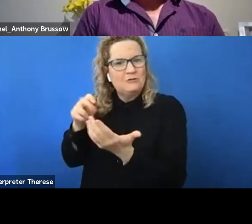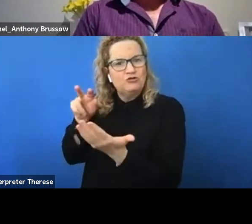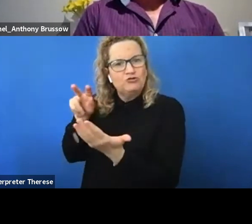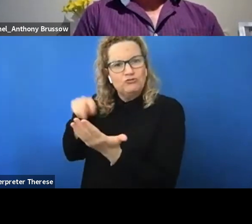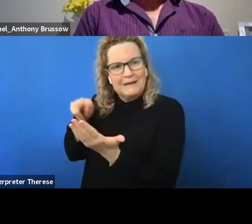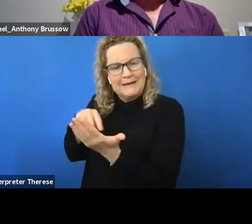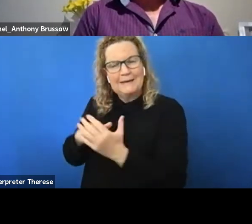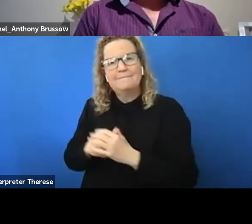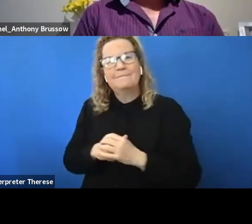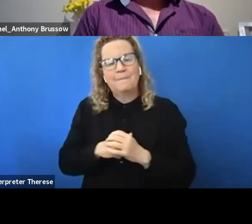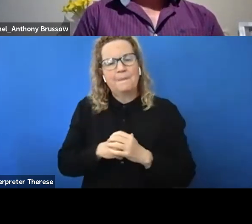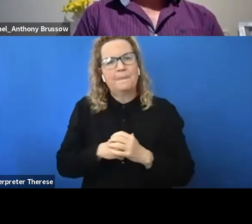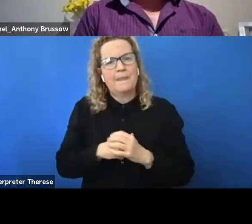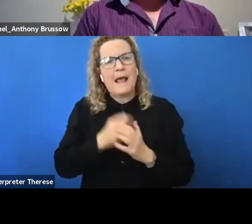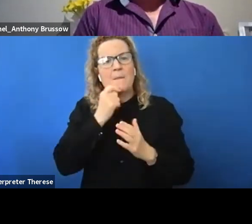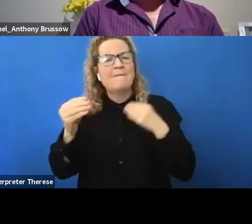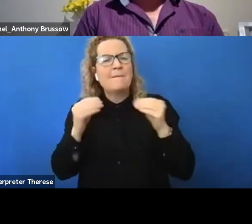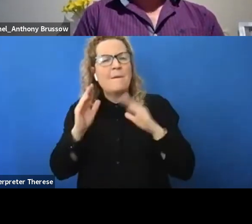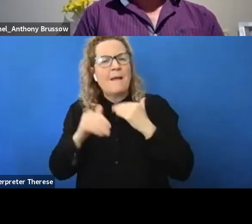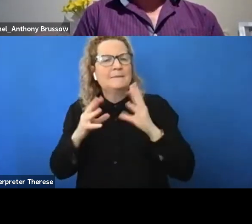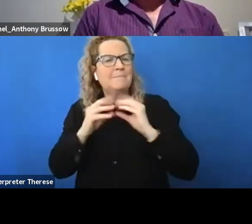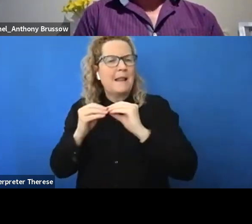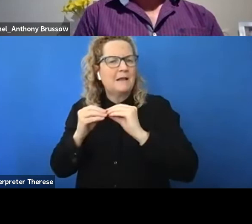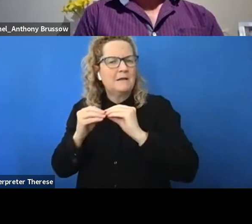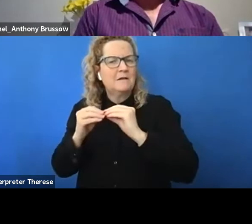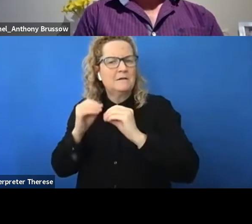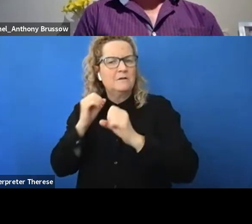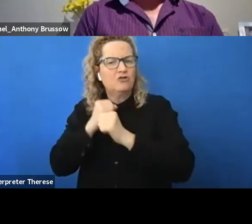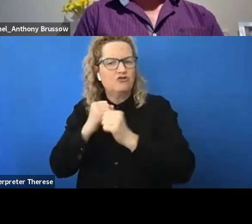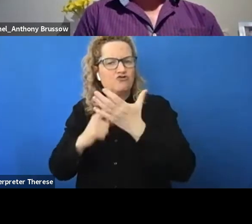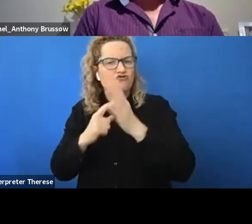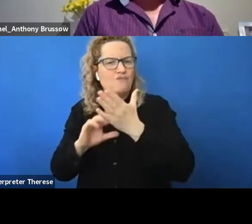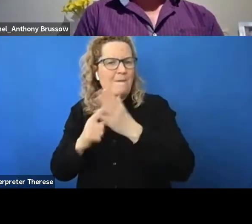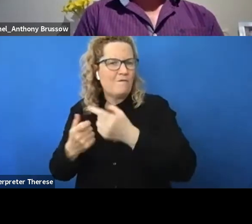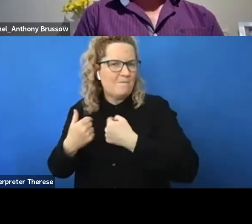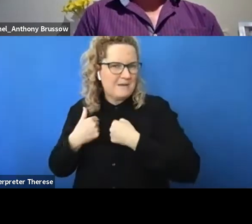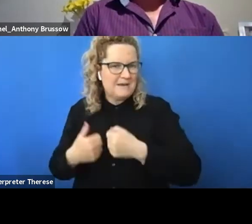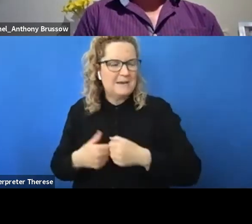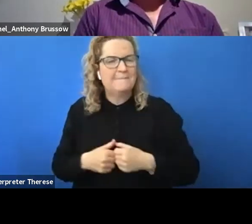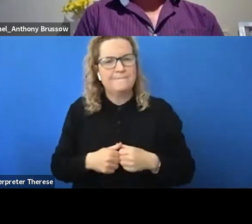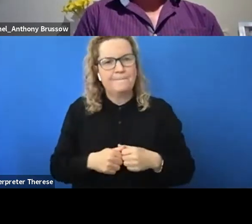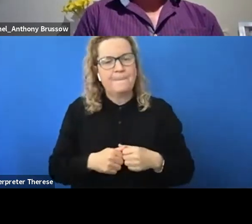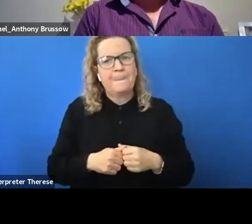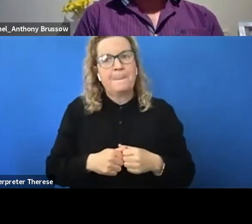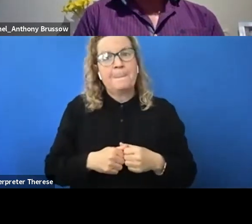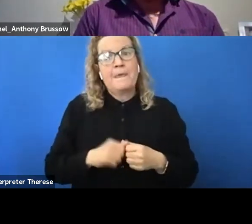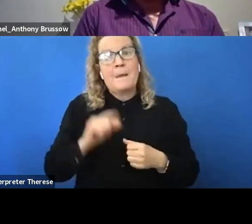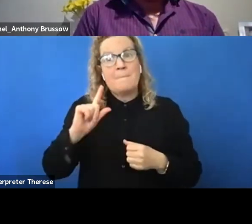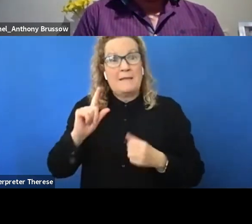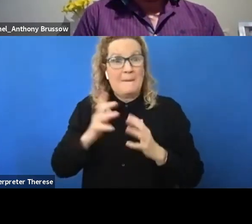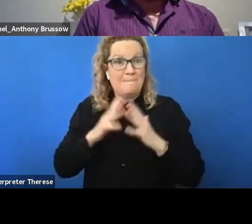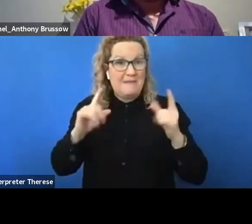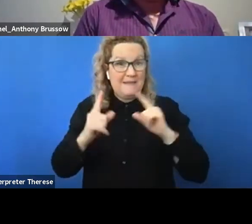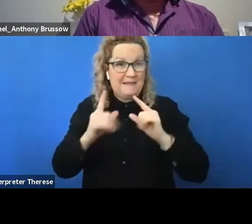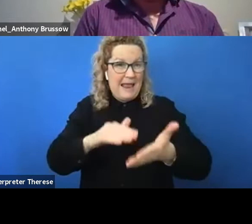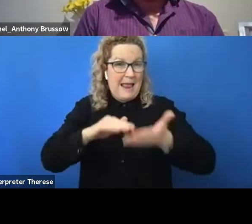that there was a bit of leniency about spelling and grammar. But above all these sort of points, a big thing that had really helped me that I was